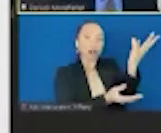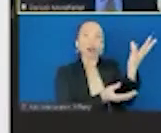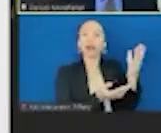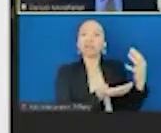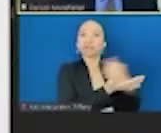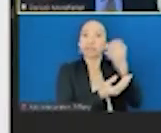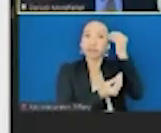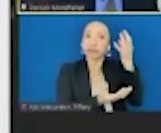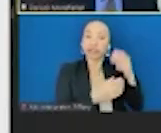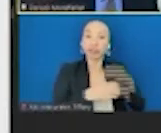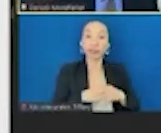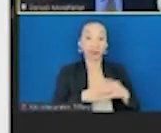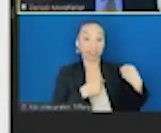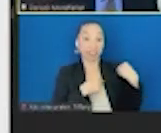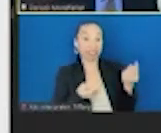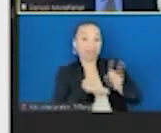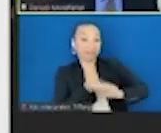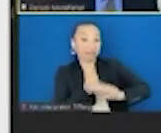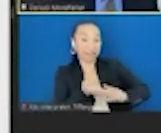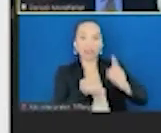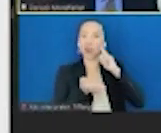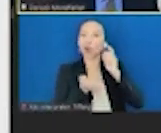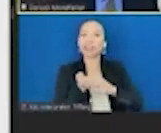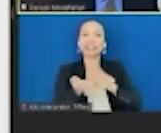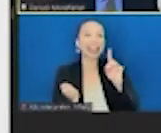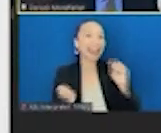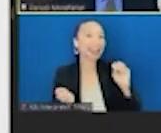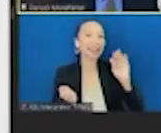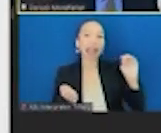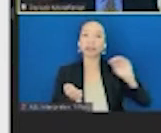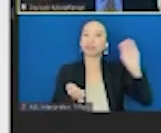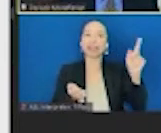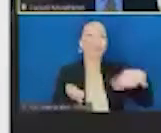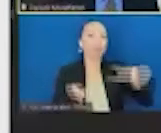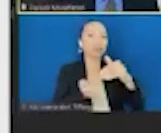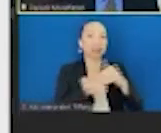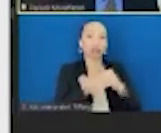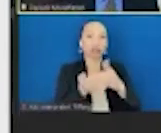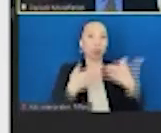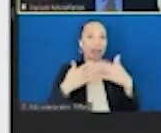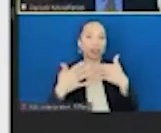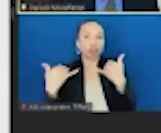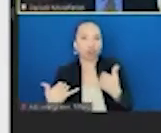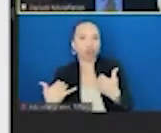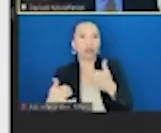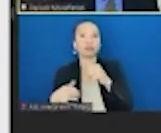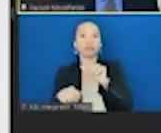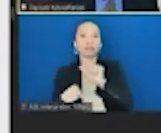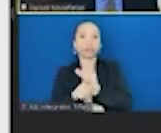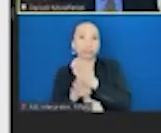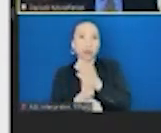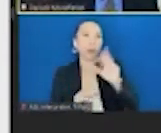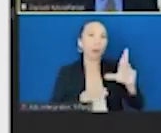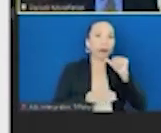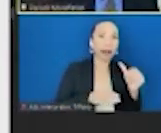years have shown that over 80, 90% of doctors, whether they're in training or out of training, want to know more about nutrition. They're asking